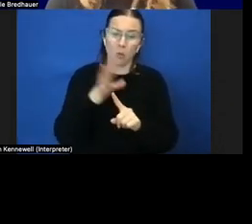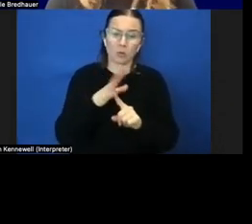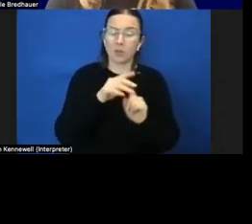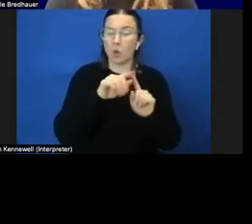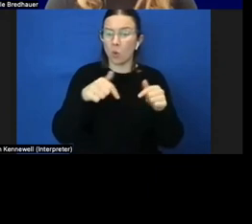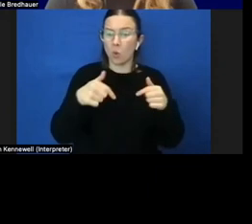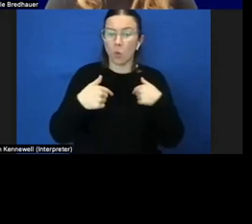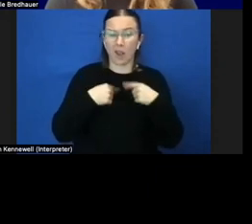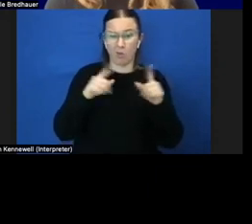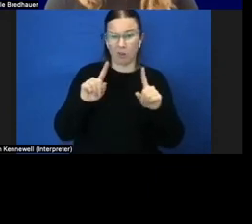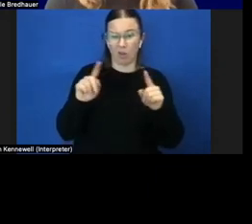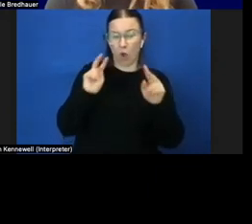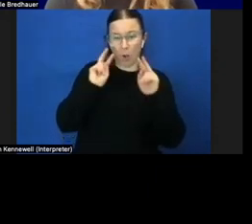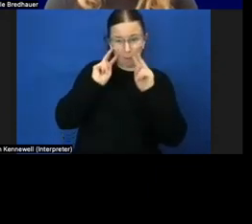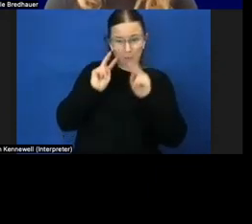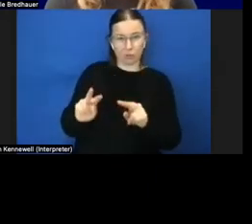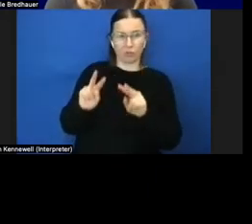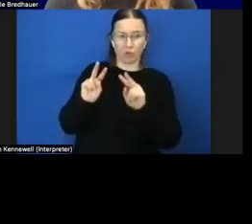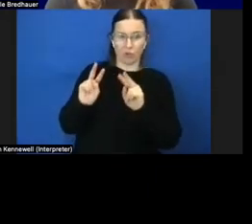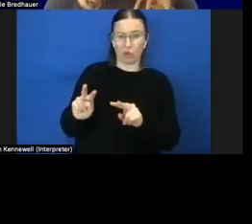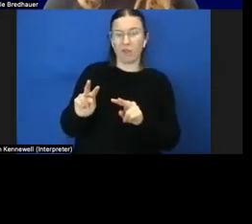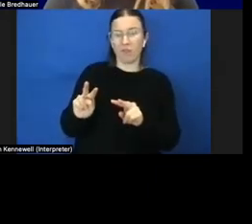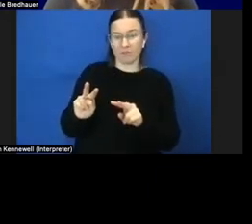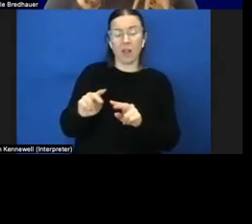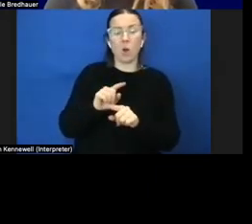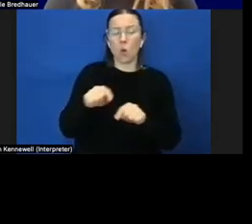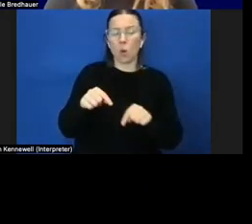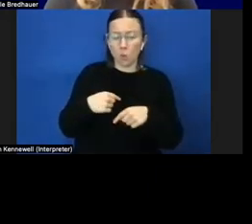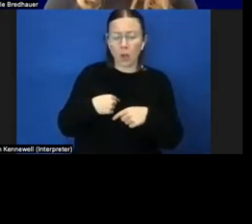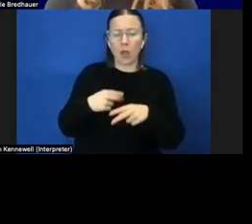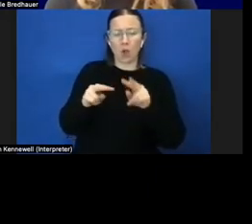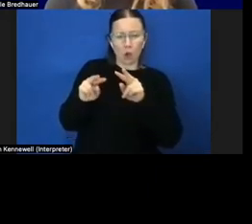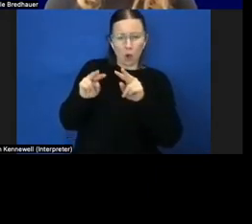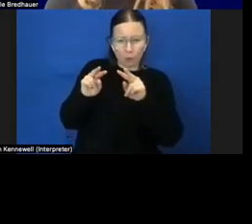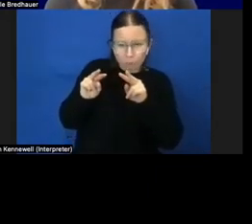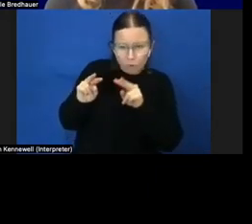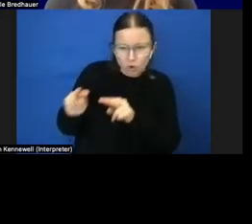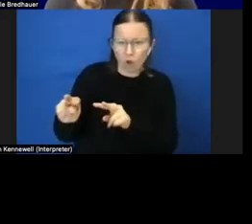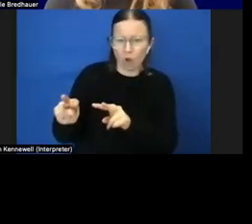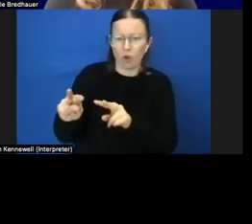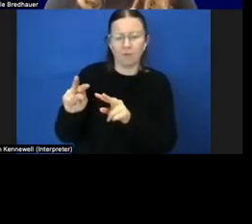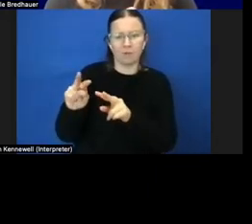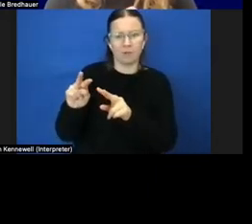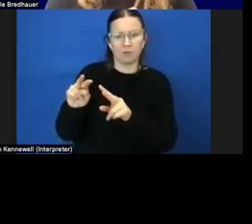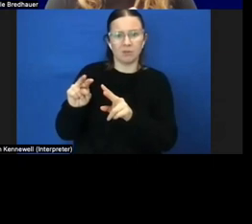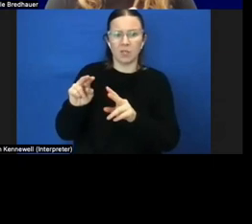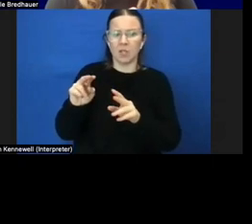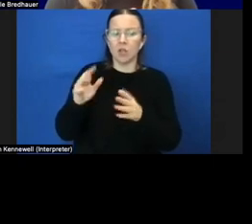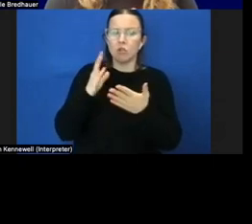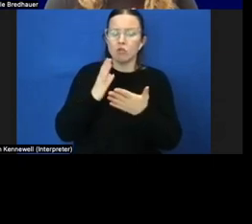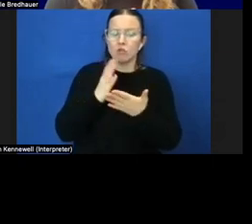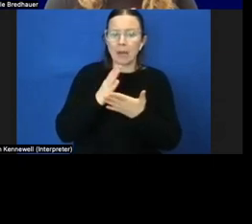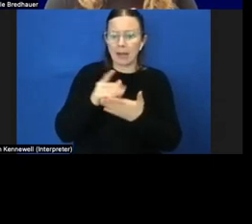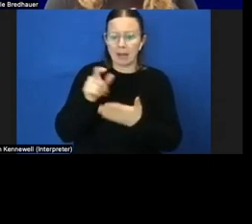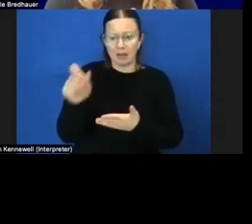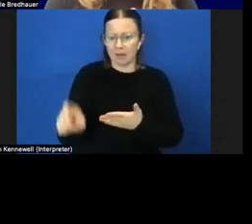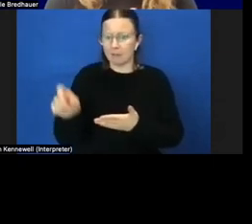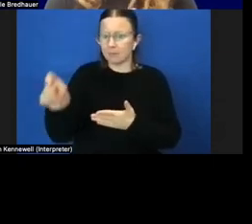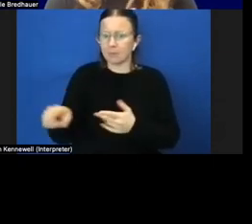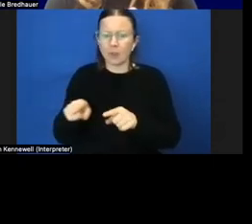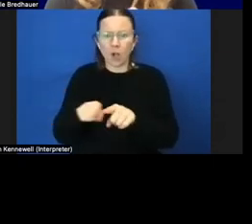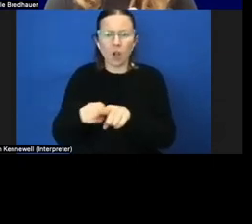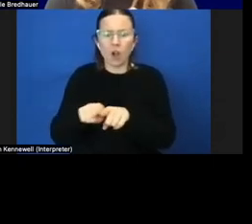observing really hard because these learners um